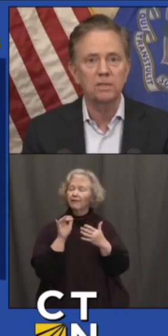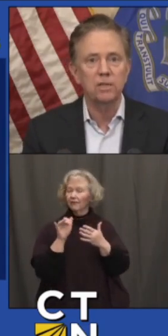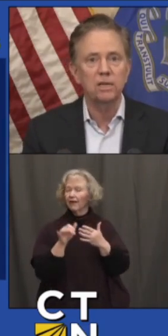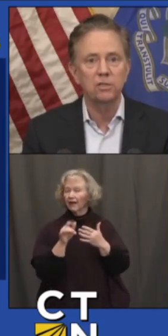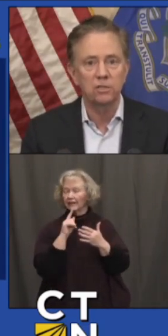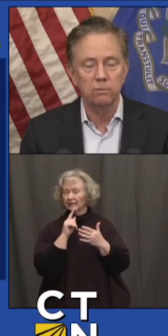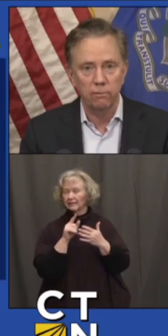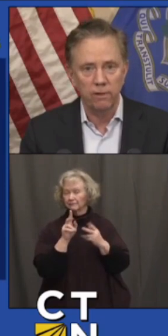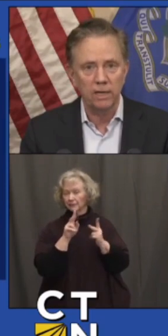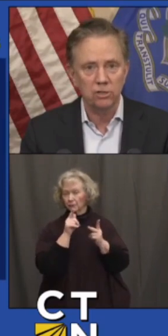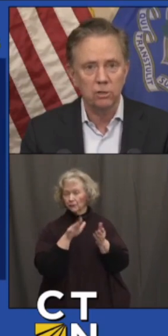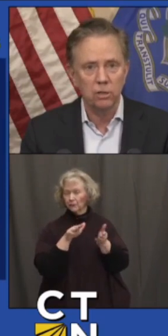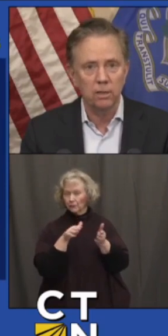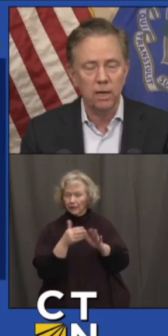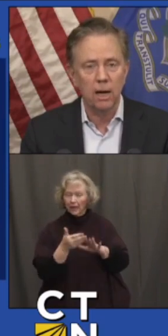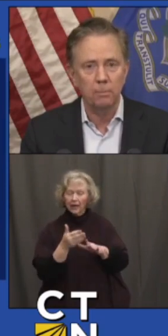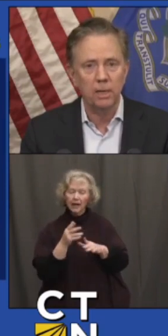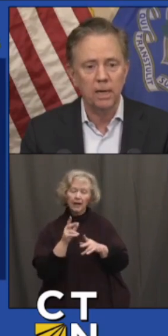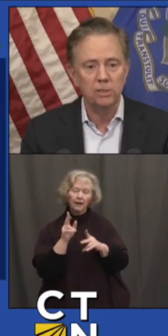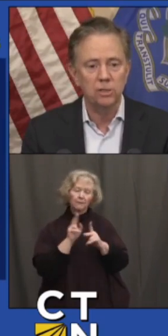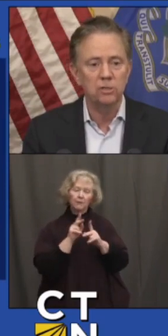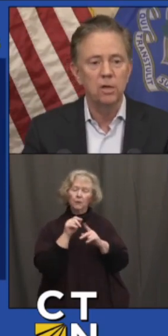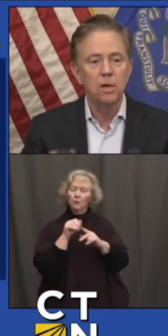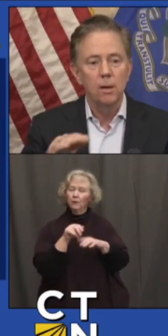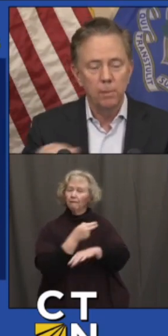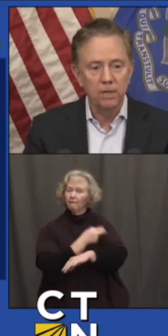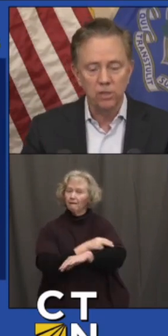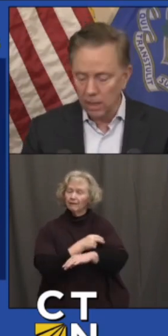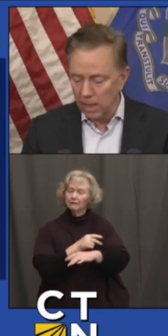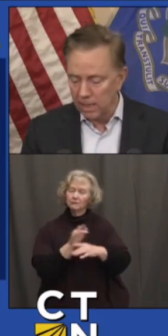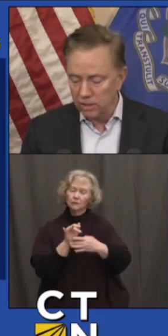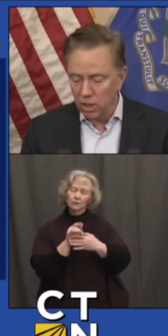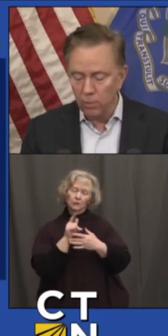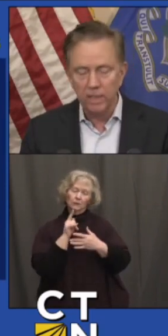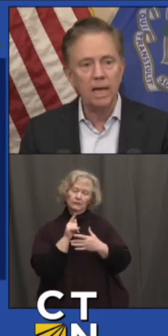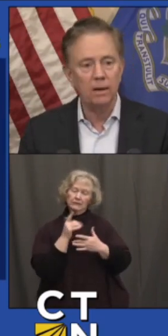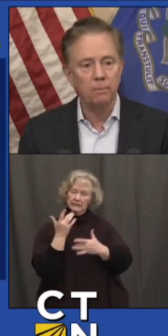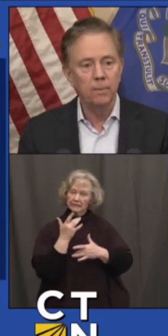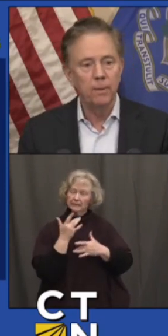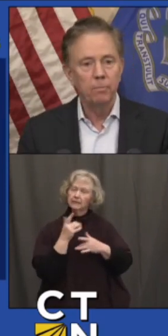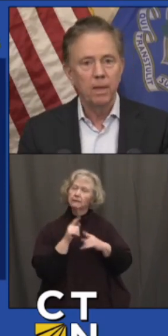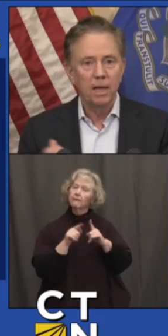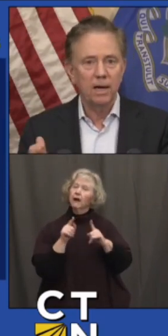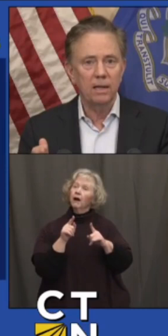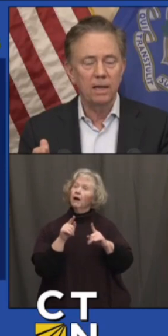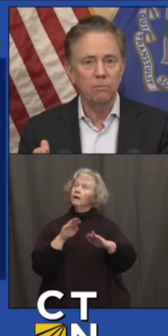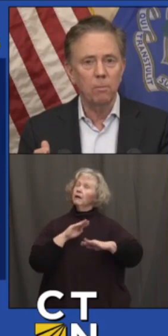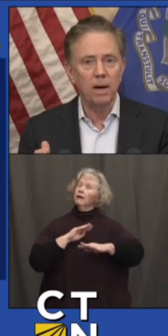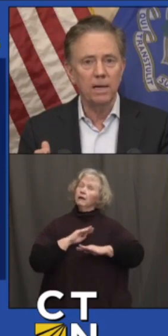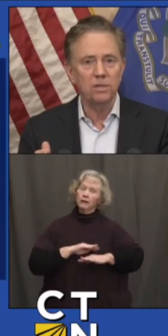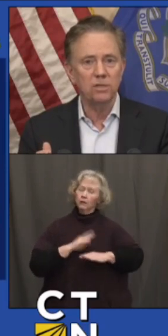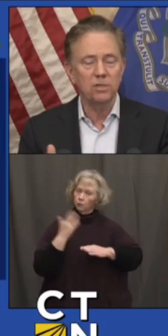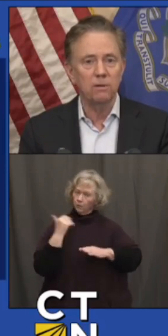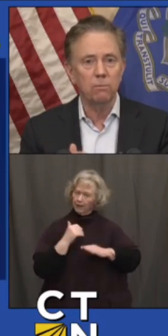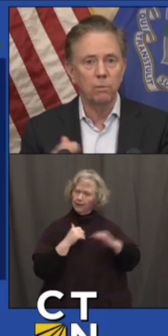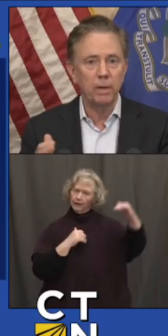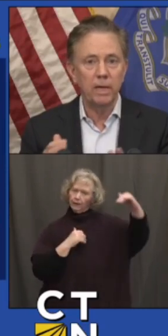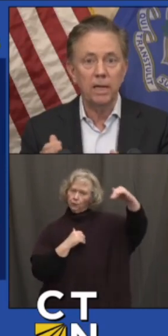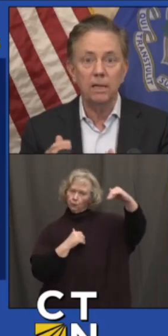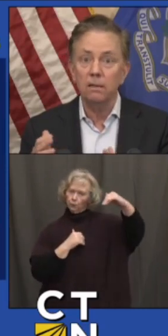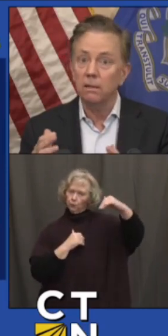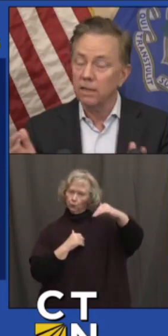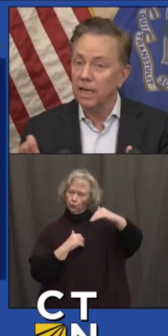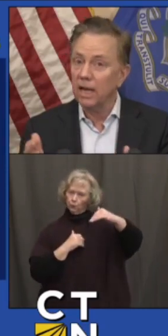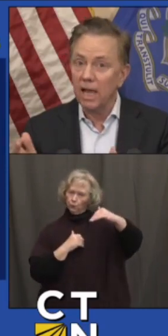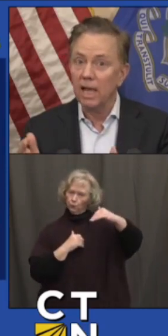hospitalizations, it reflects complications, but it's a line that's going down. And it reminds us that we're